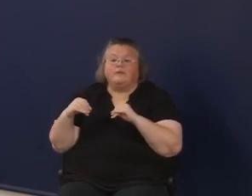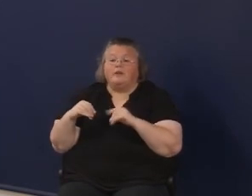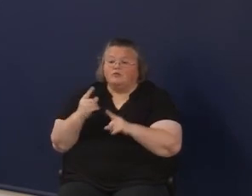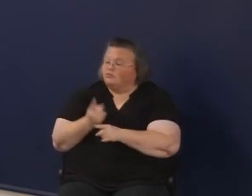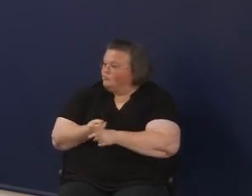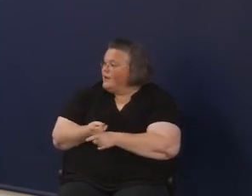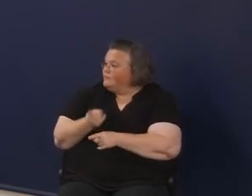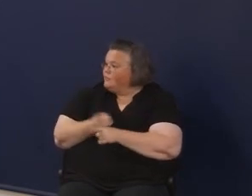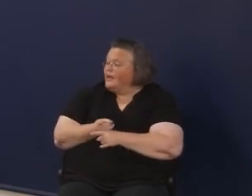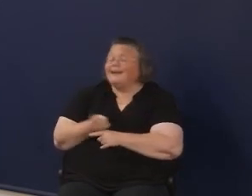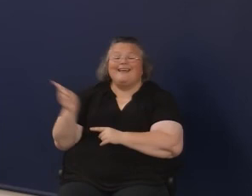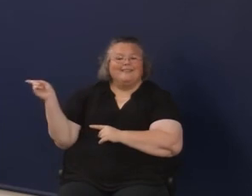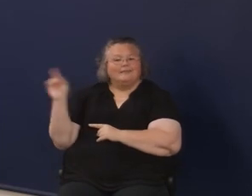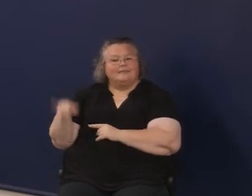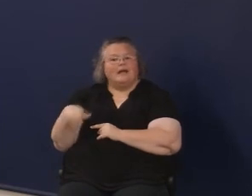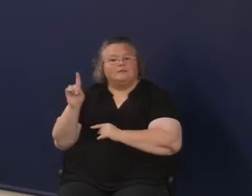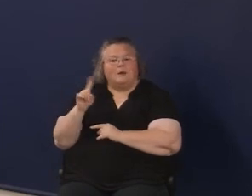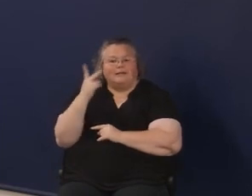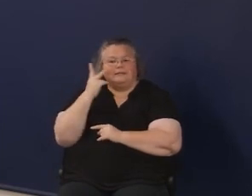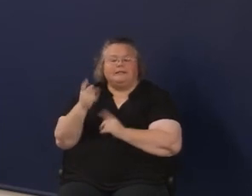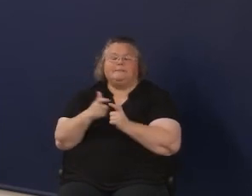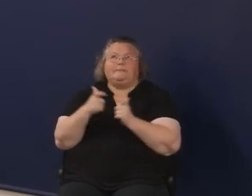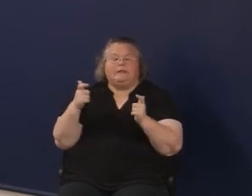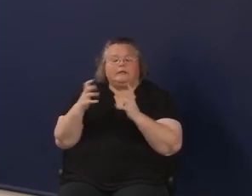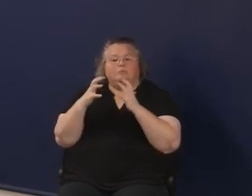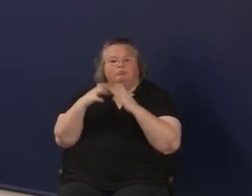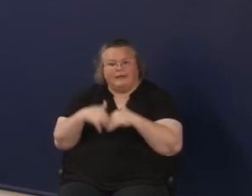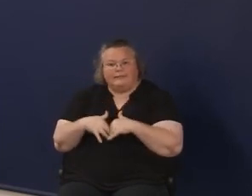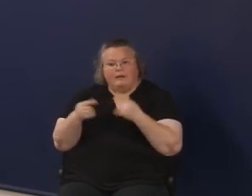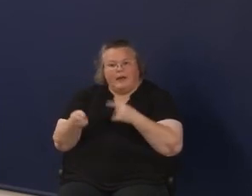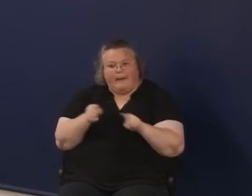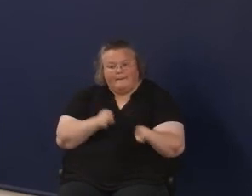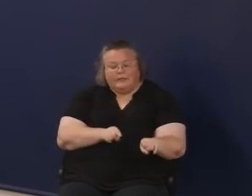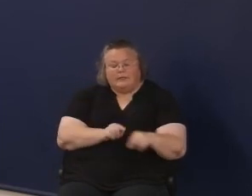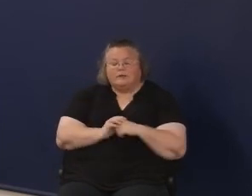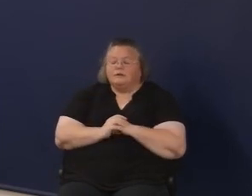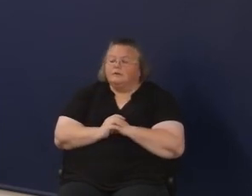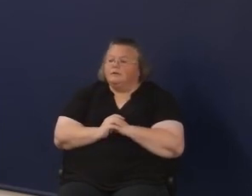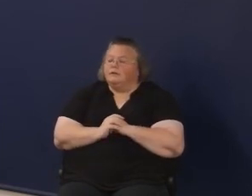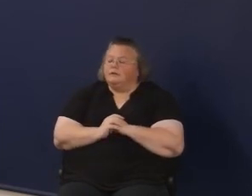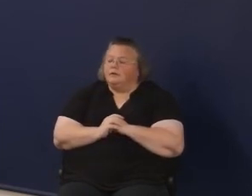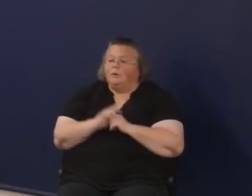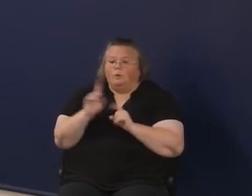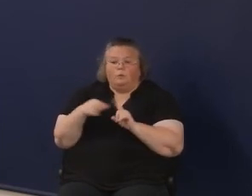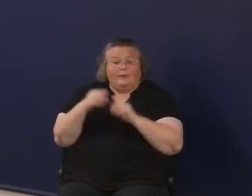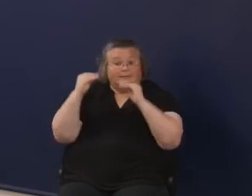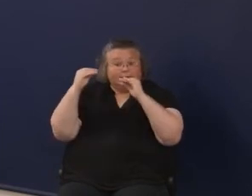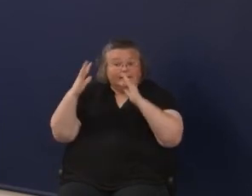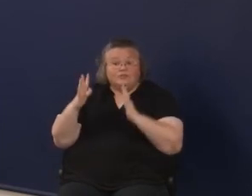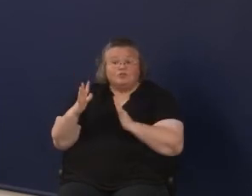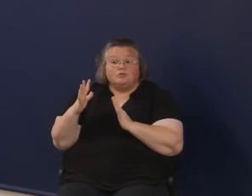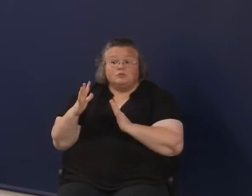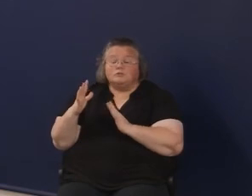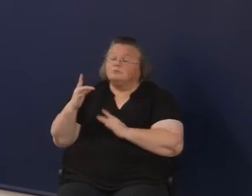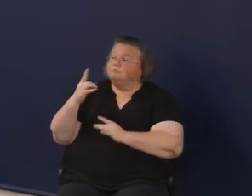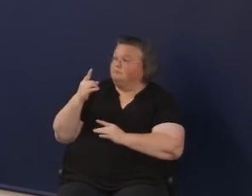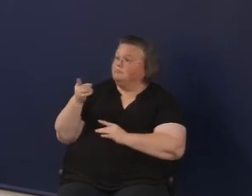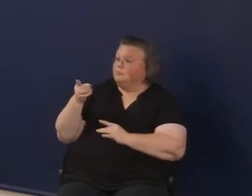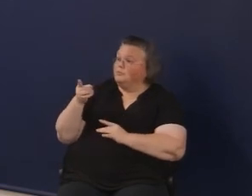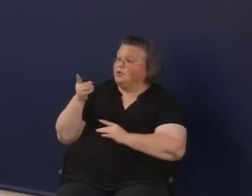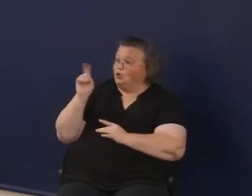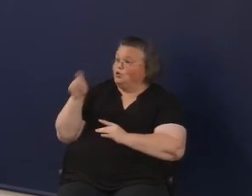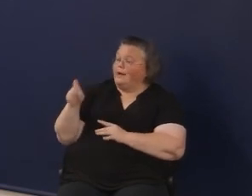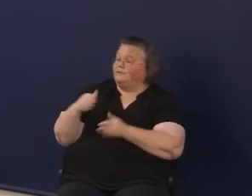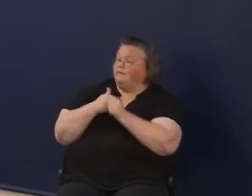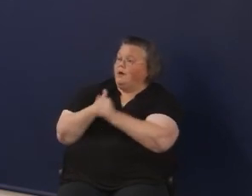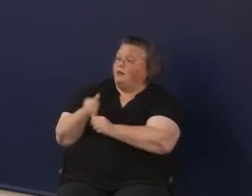and that's where I see that a huge breakdown occur, you know, when teachers are told, you know, to follow